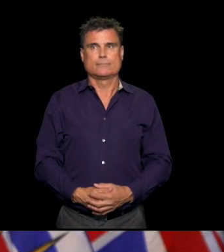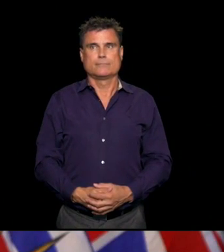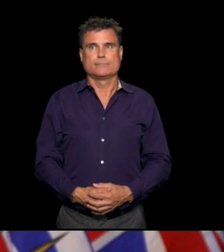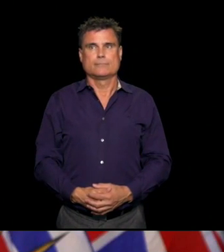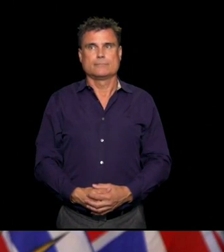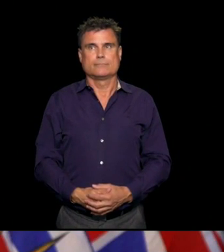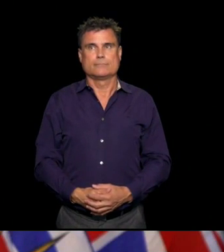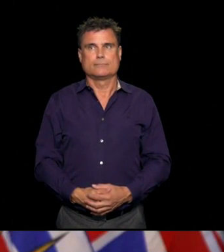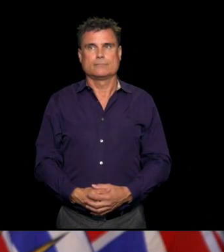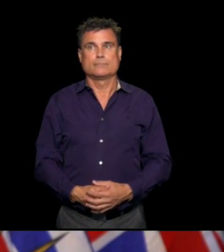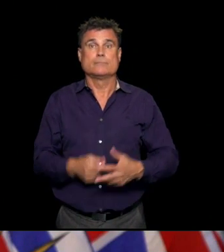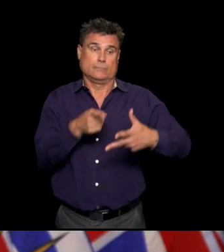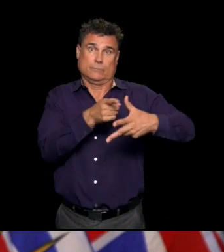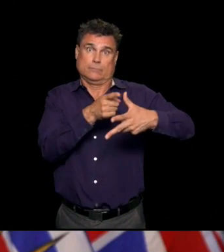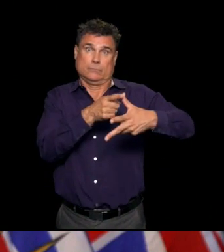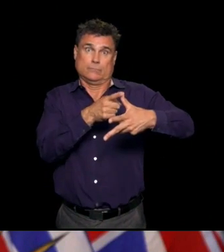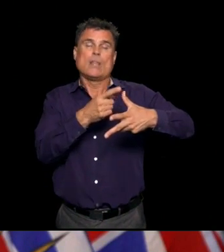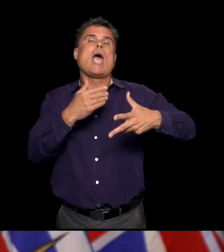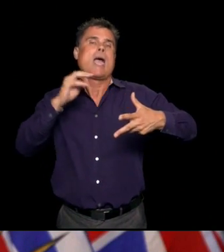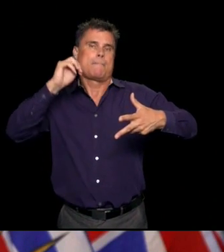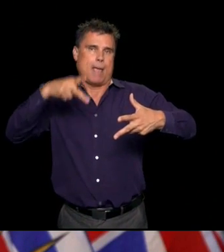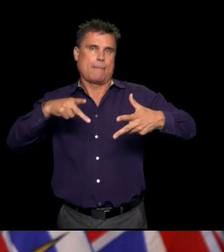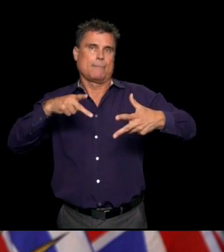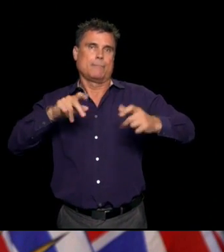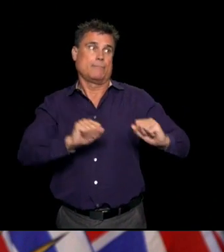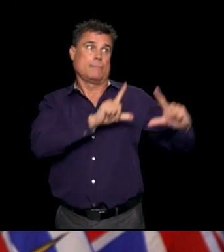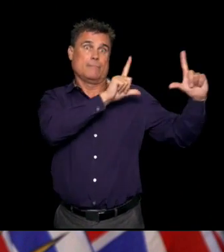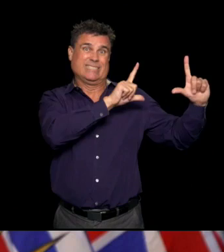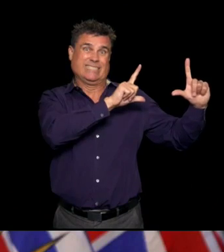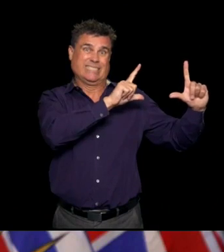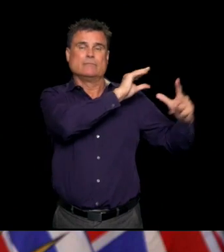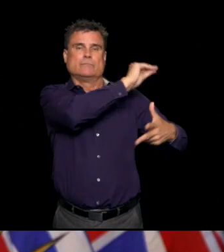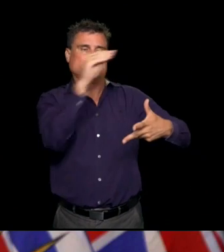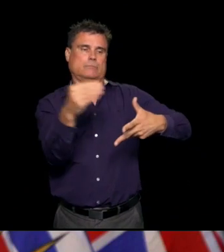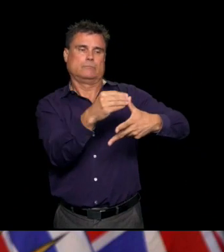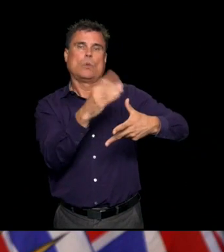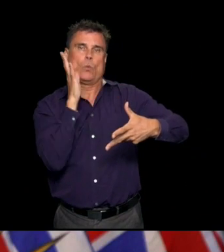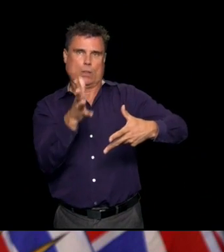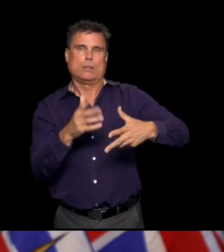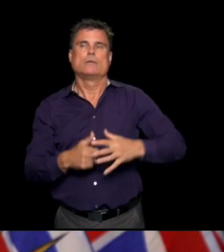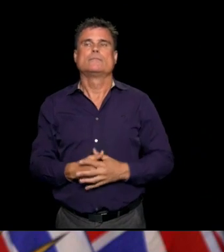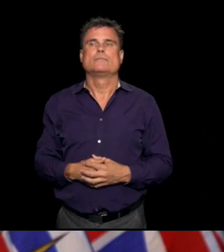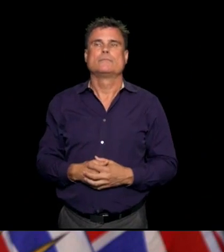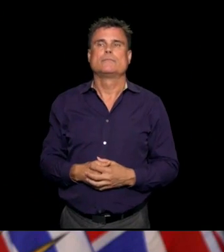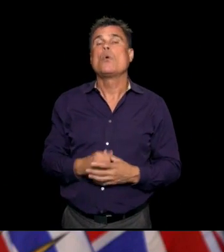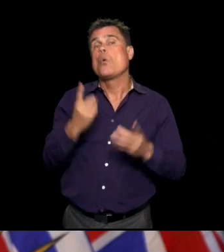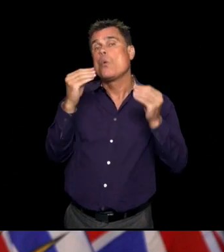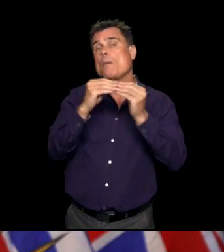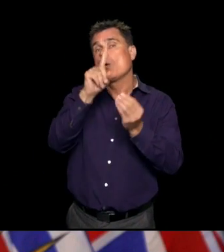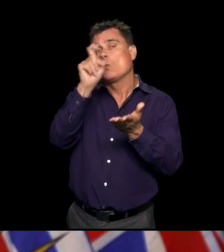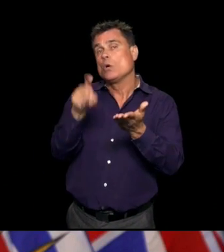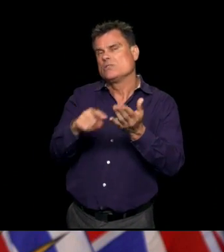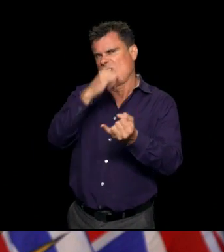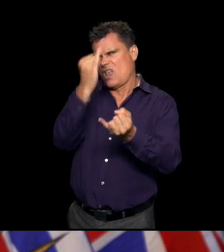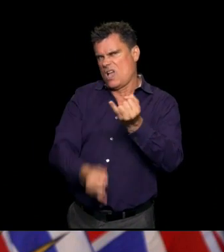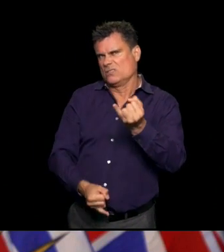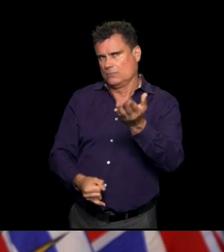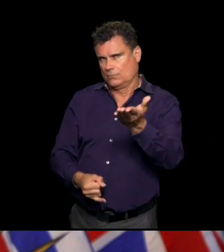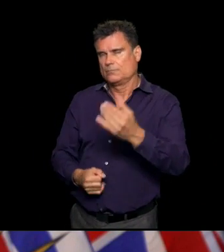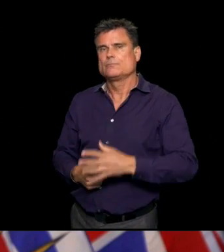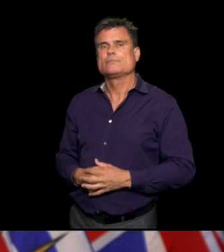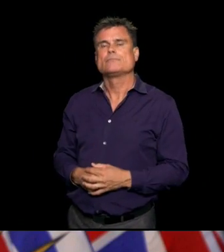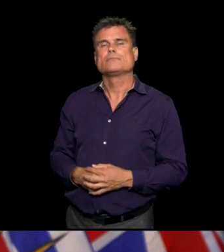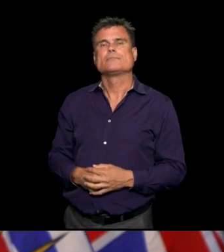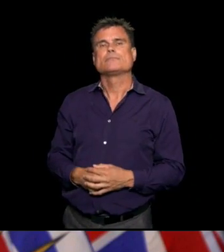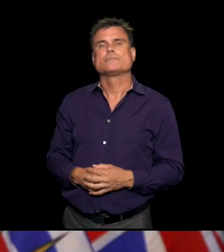about the province's pandemic supports, visit gov.bc.ca forward slash COVID-19. Last question is from Glenn Korsrom,